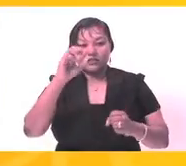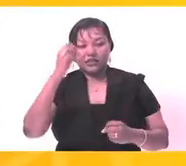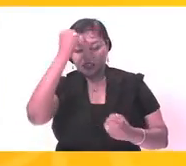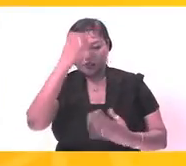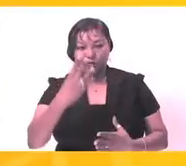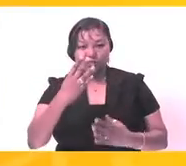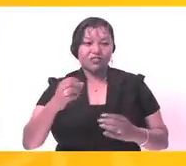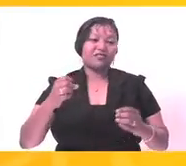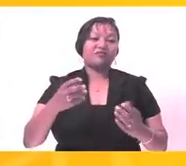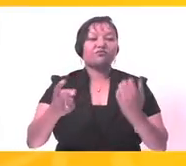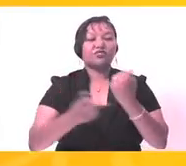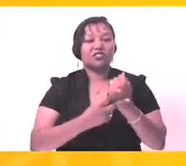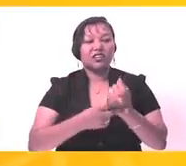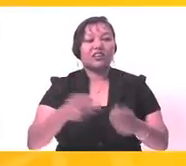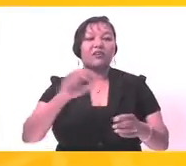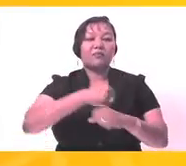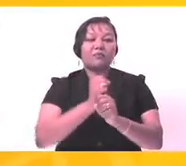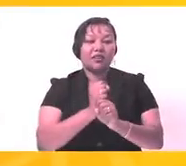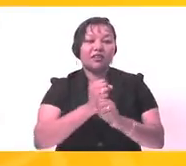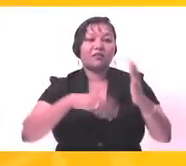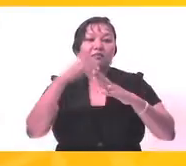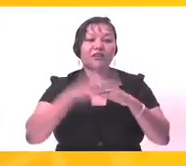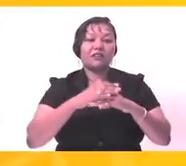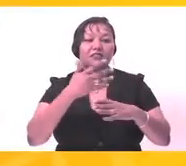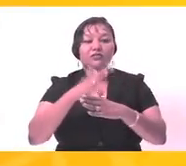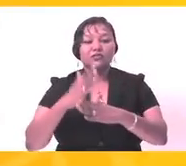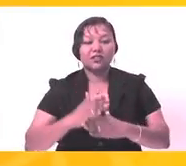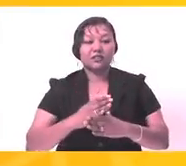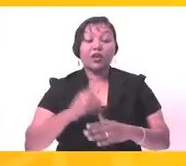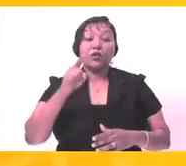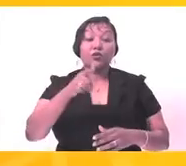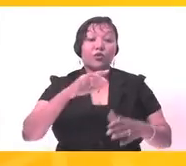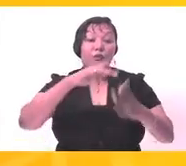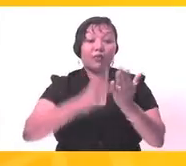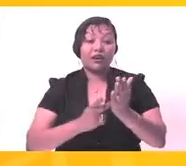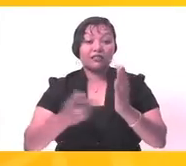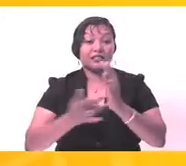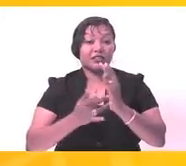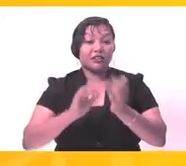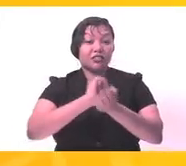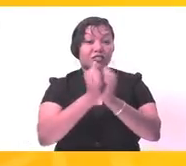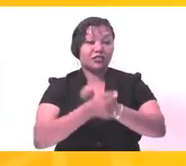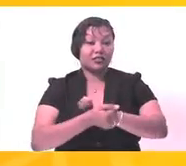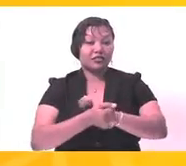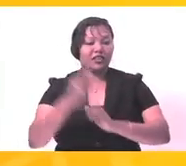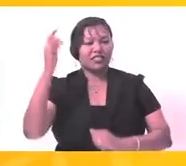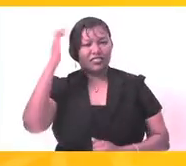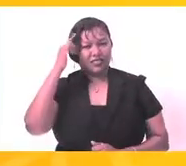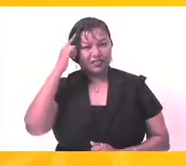transmission, and receipt of data. Are you going to be a part of the revolution? Think about it.